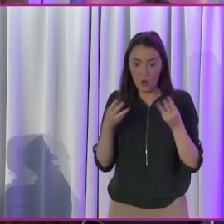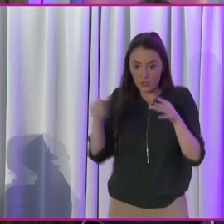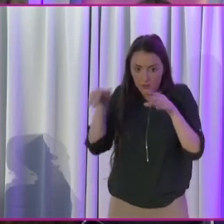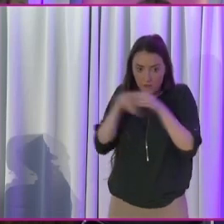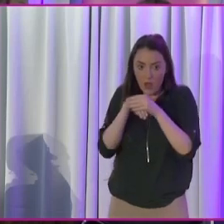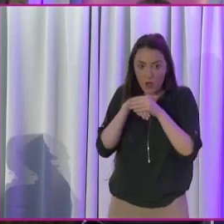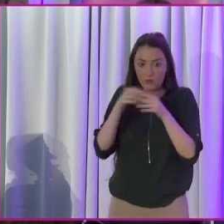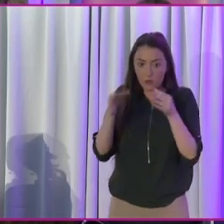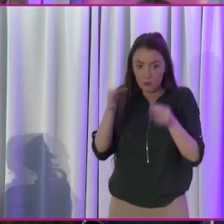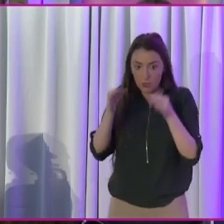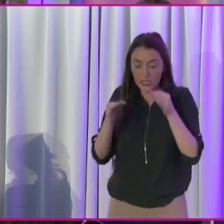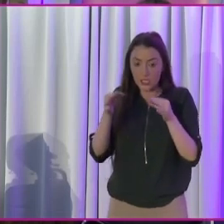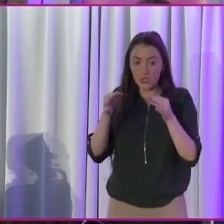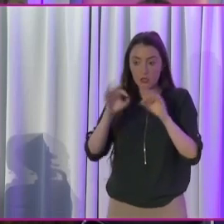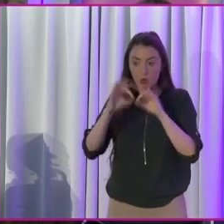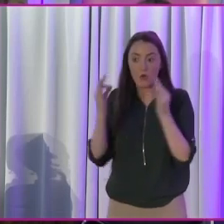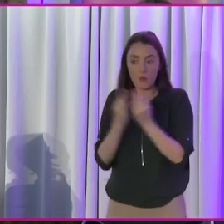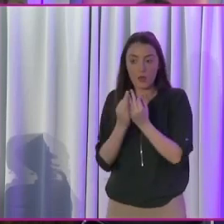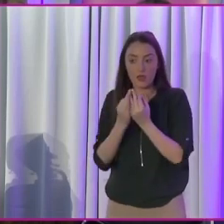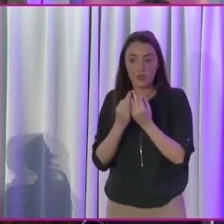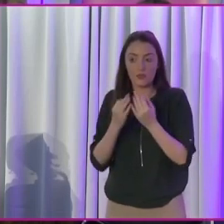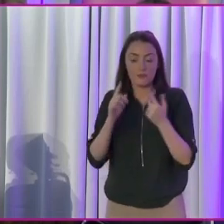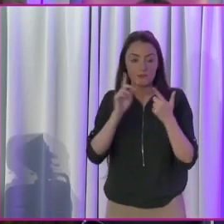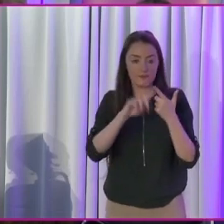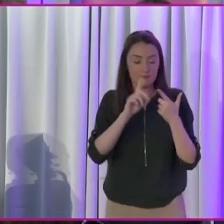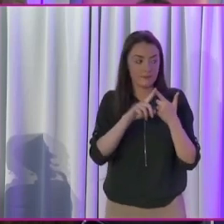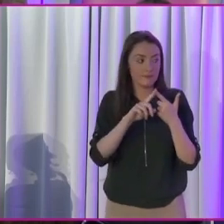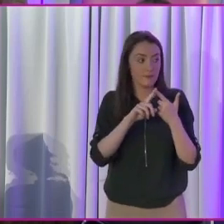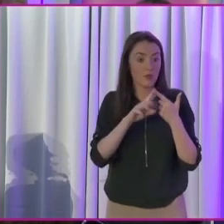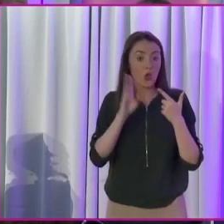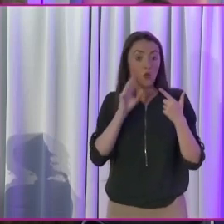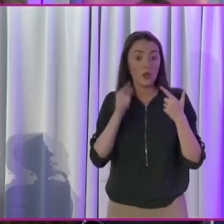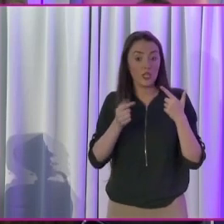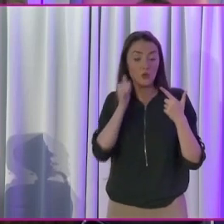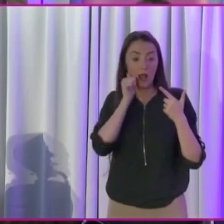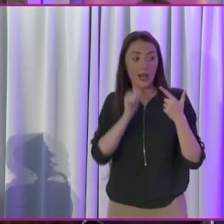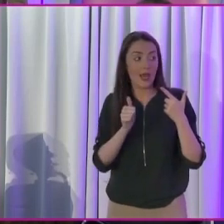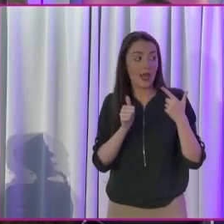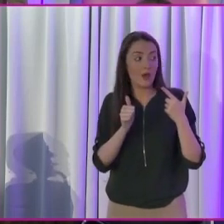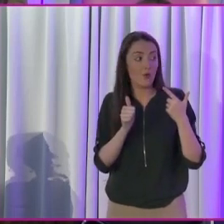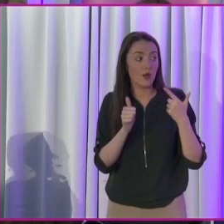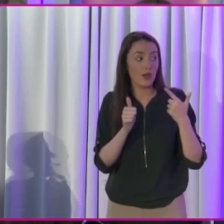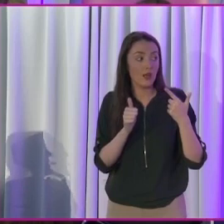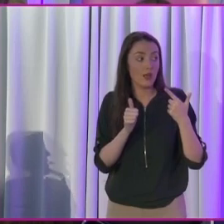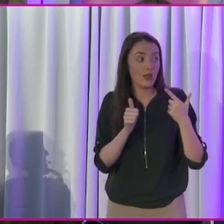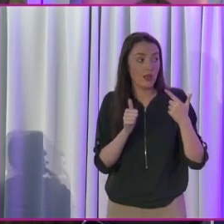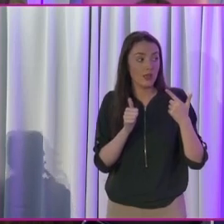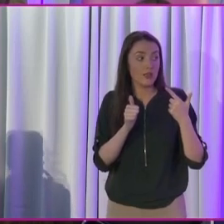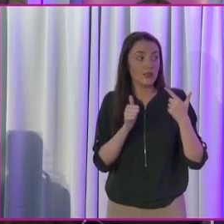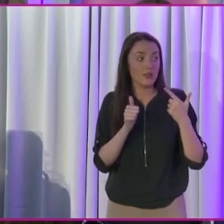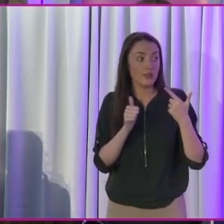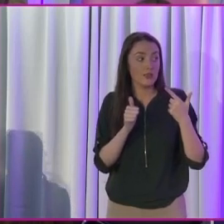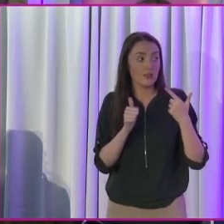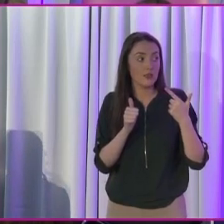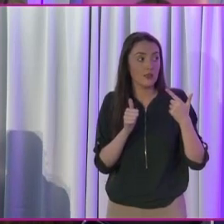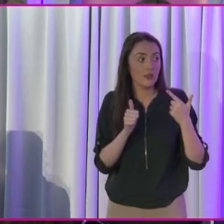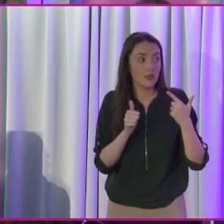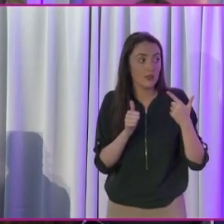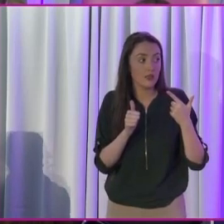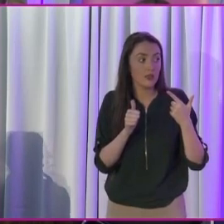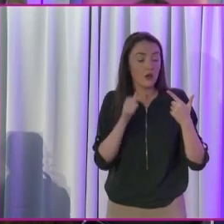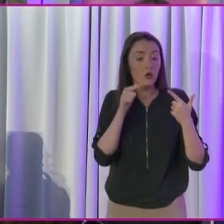next thing is, will you allow, I'm very interested in what Martin said about a disability, this diversity quota,